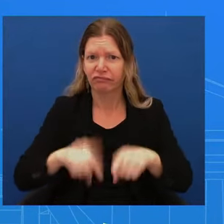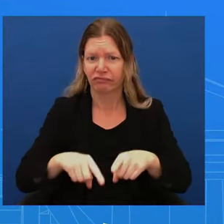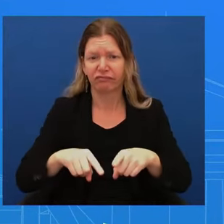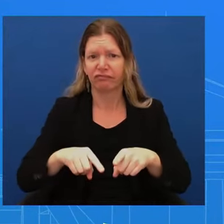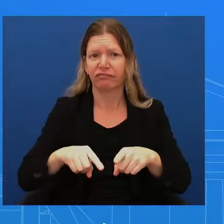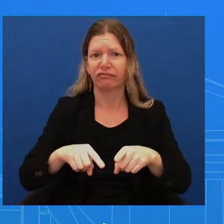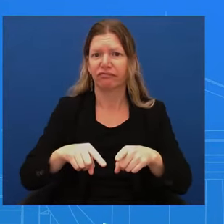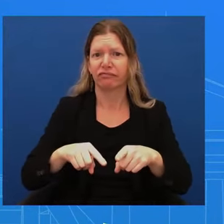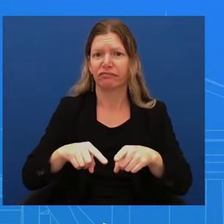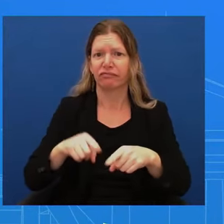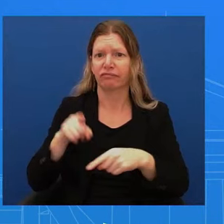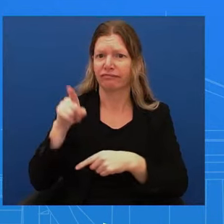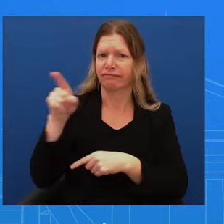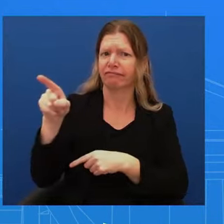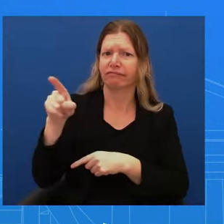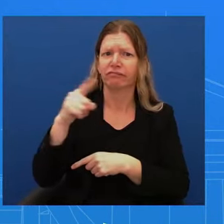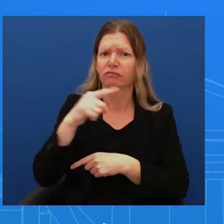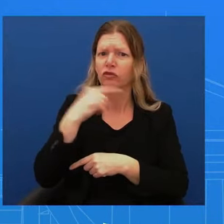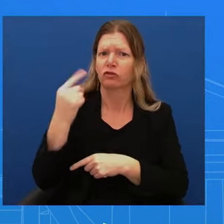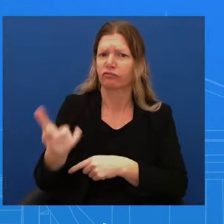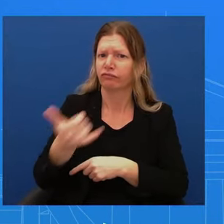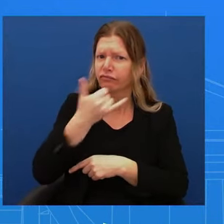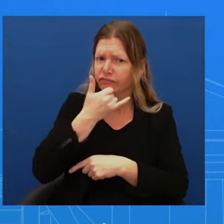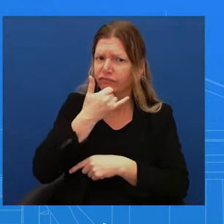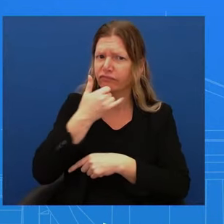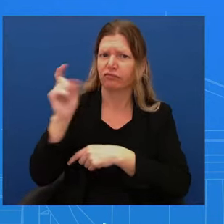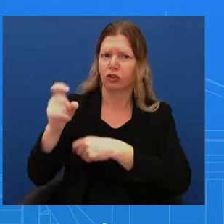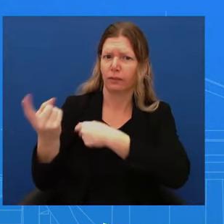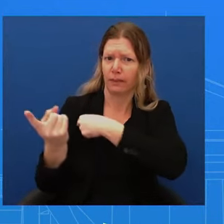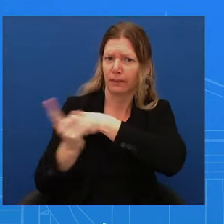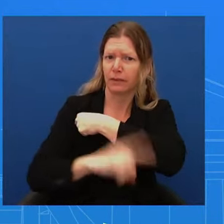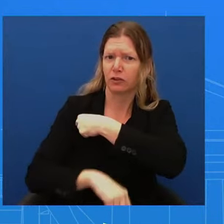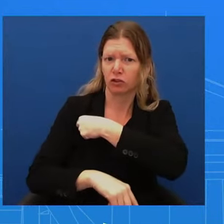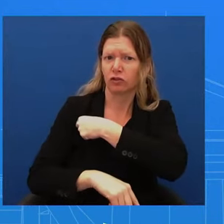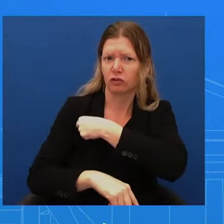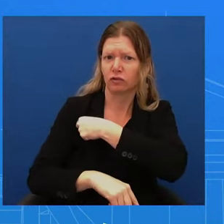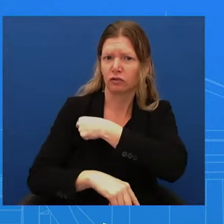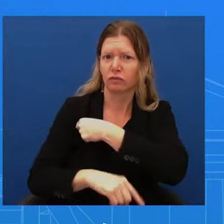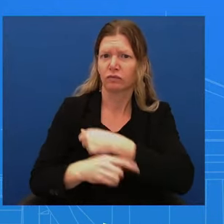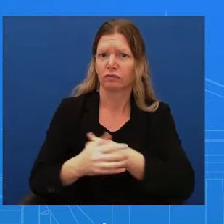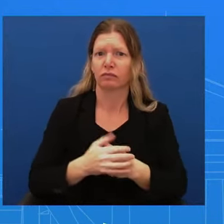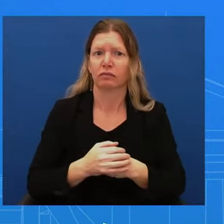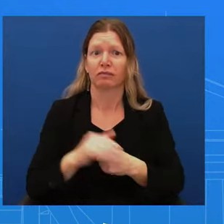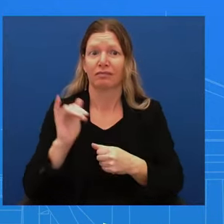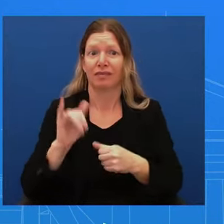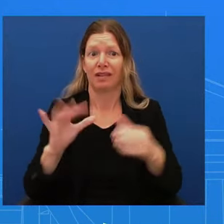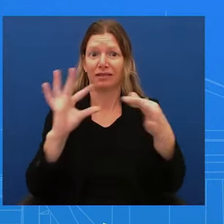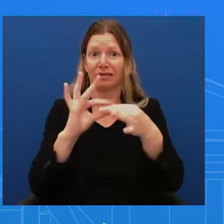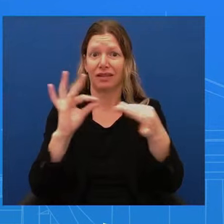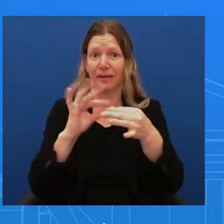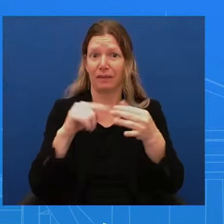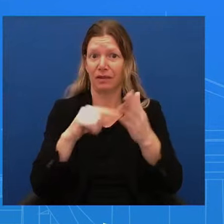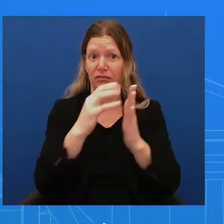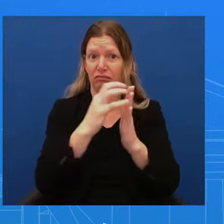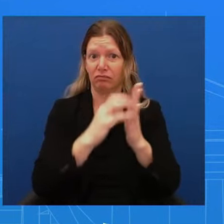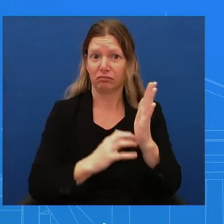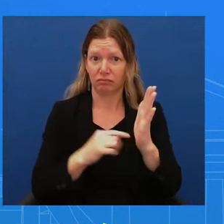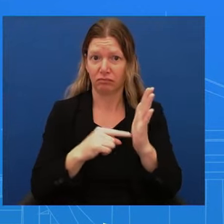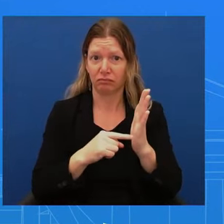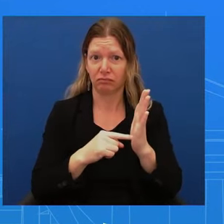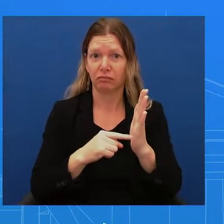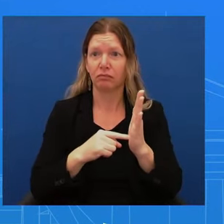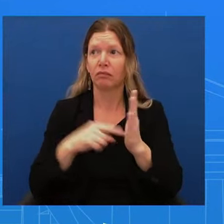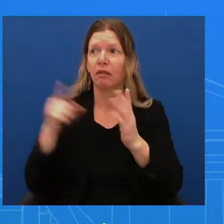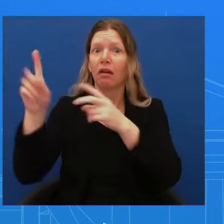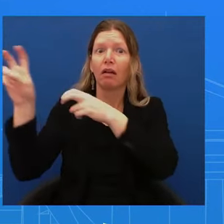Korean missiles against Ukraine. As the statement makes clear, the transfer of these weapons increases the suffering of the Ukrainian people, supports Russia's war of aggression,